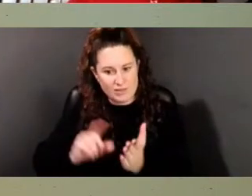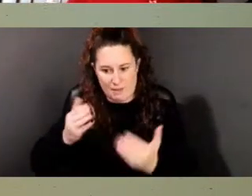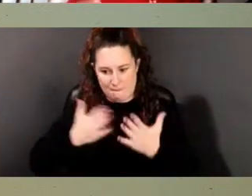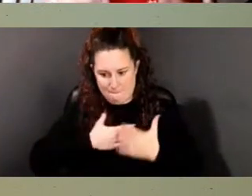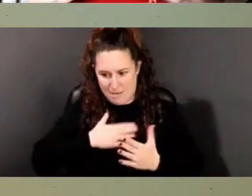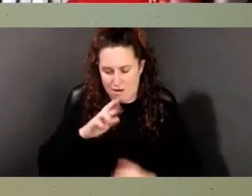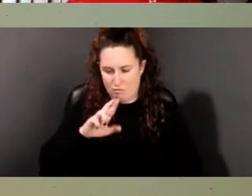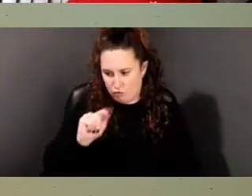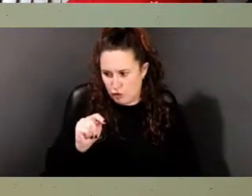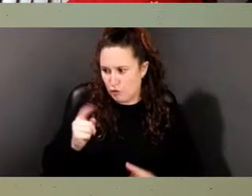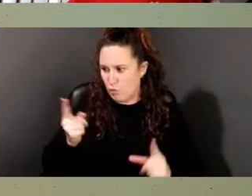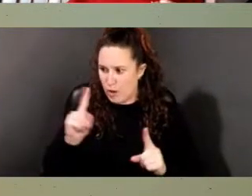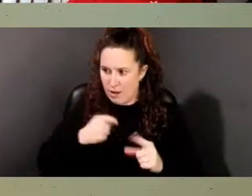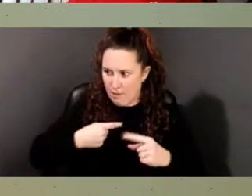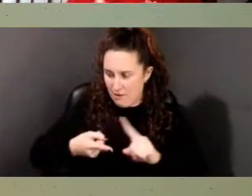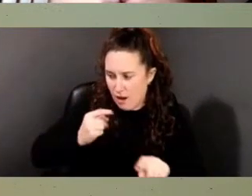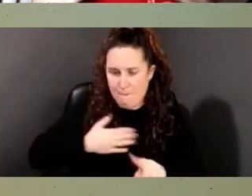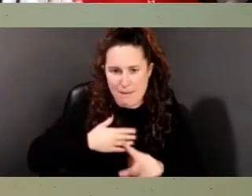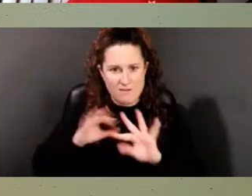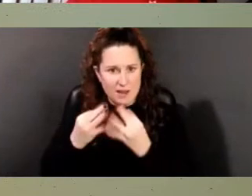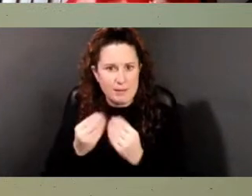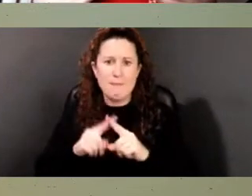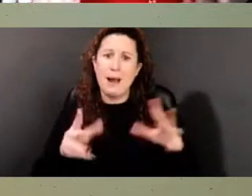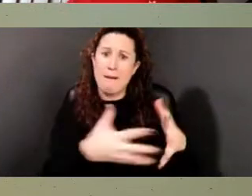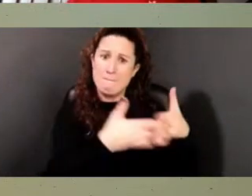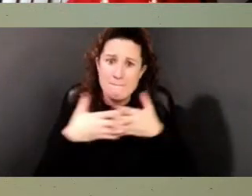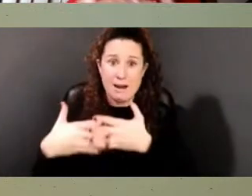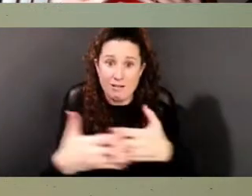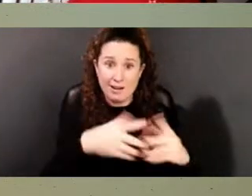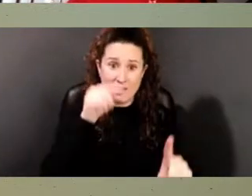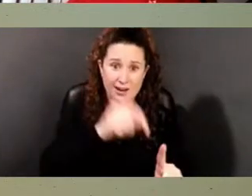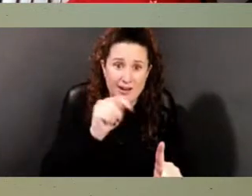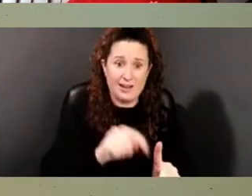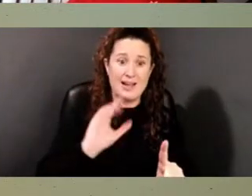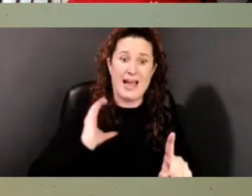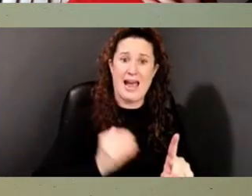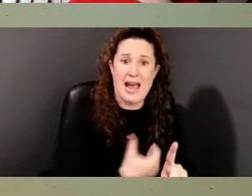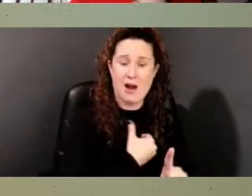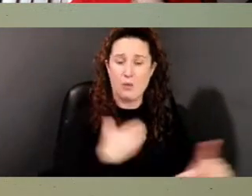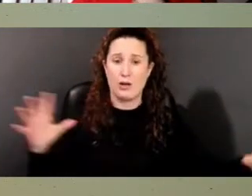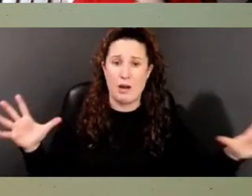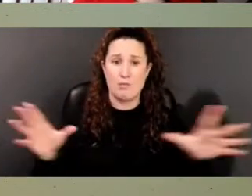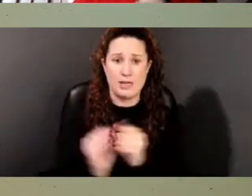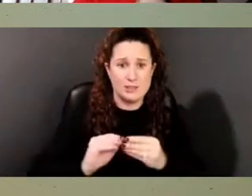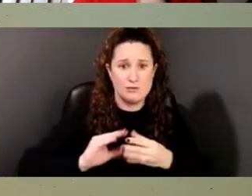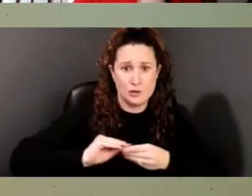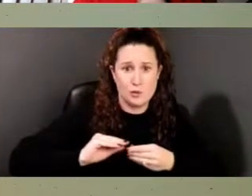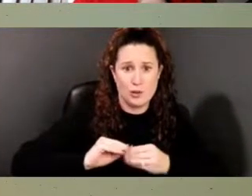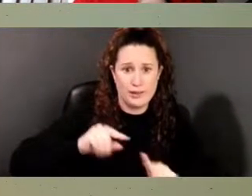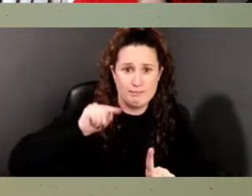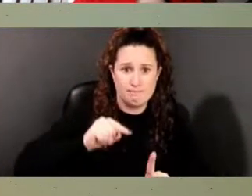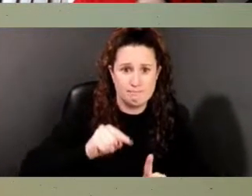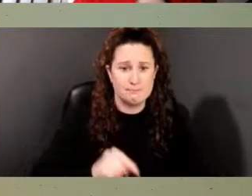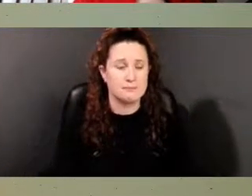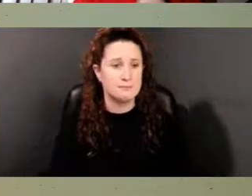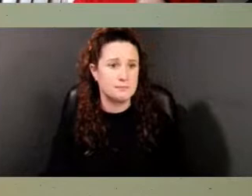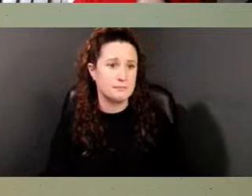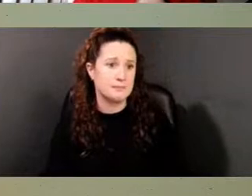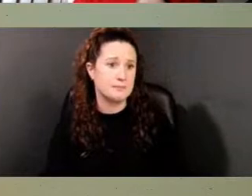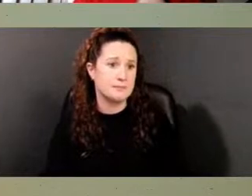pivotal to America's roots and understanding our complete comprehensive story. Next slide. Um,